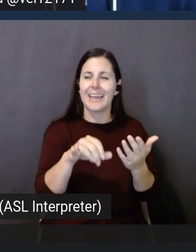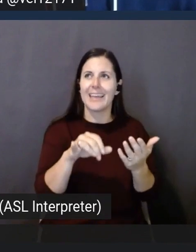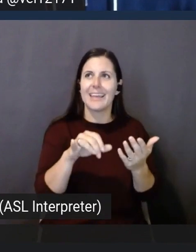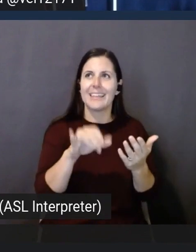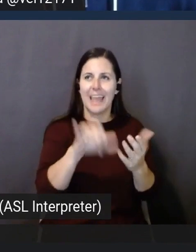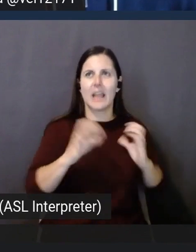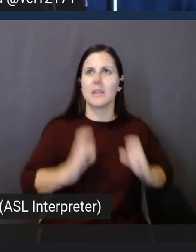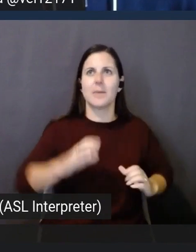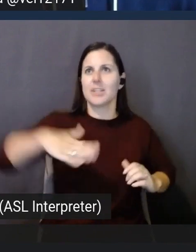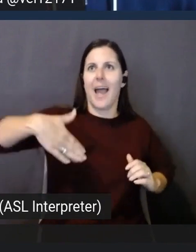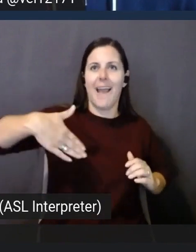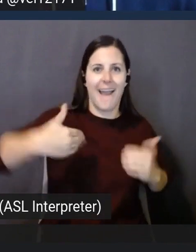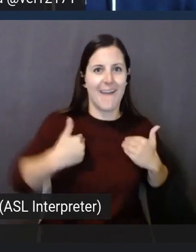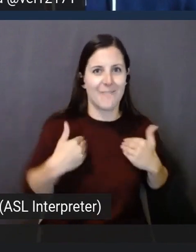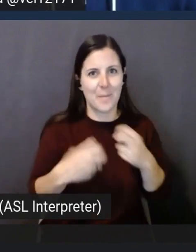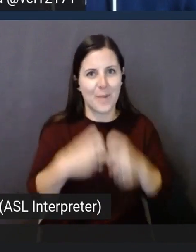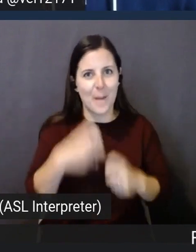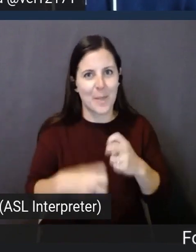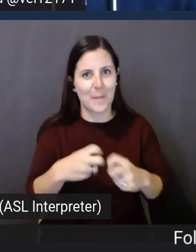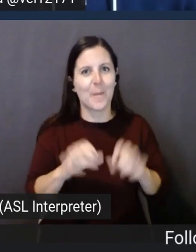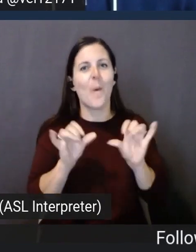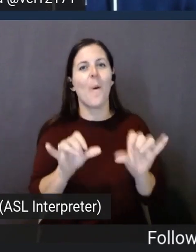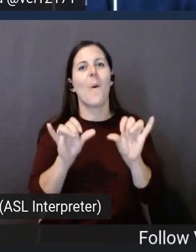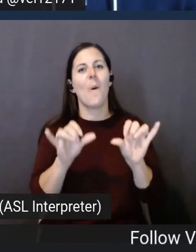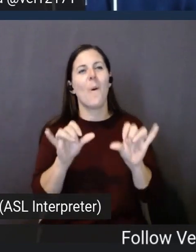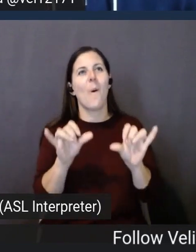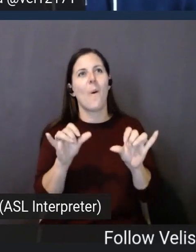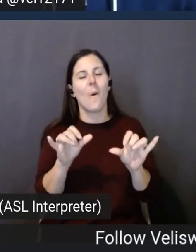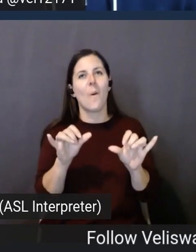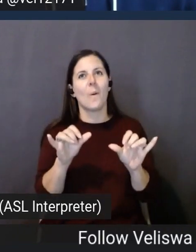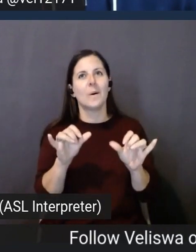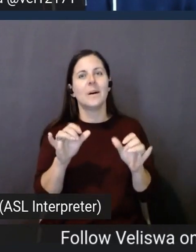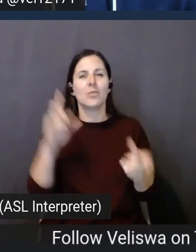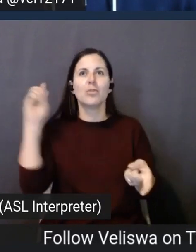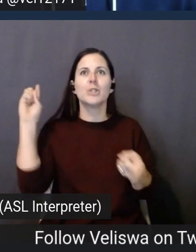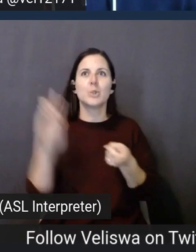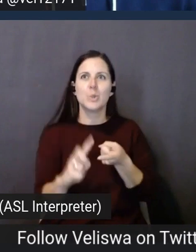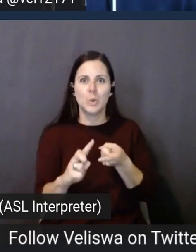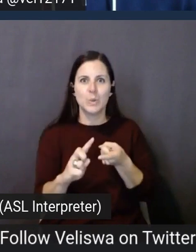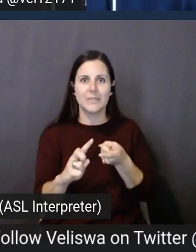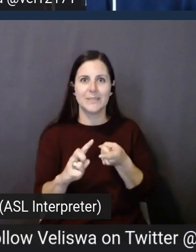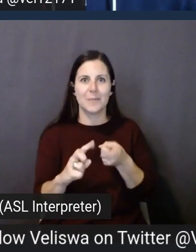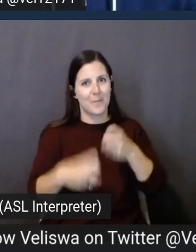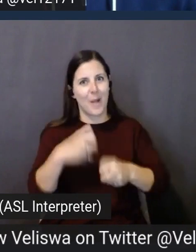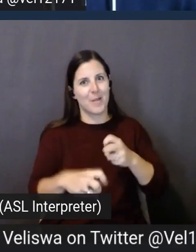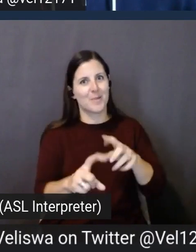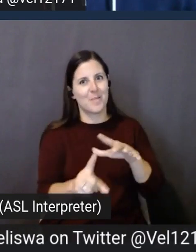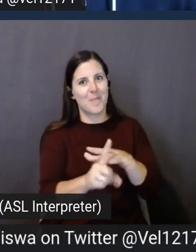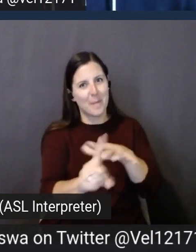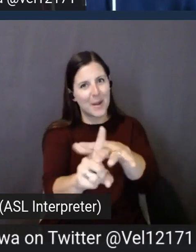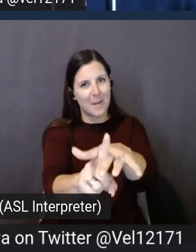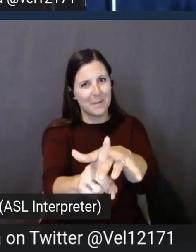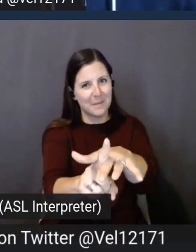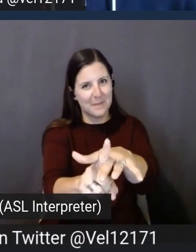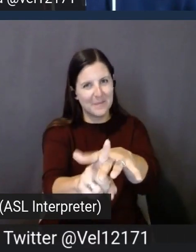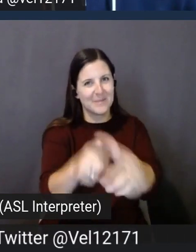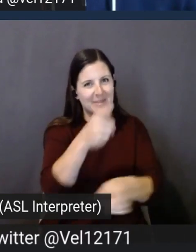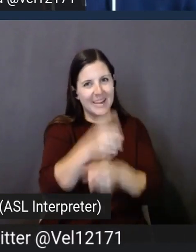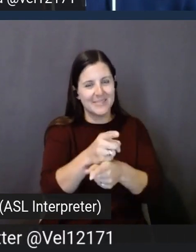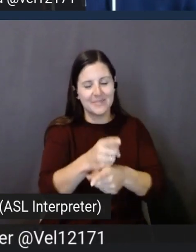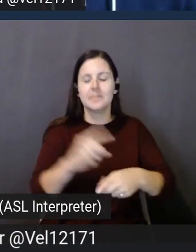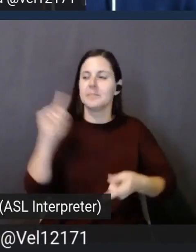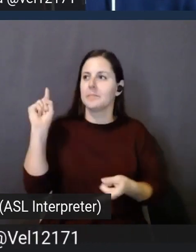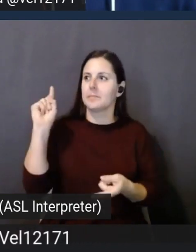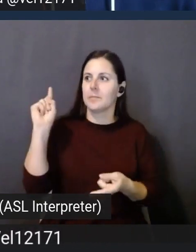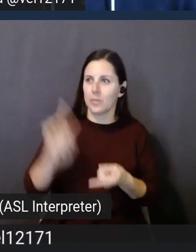used services like this before, I can totally see how that can, A, reduce the incidence of problems in the first place, right? And reduce the